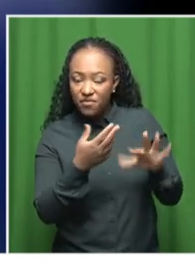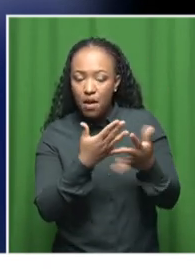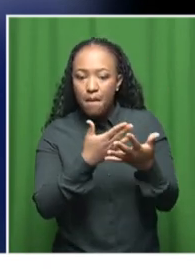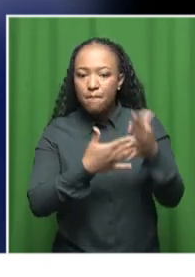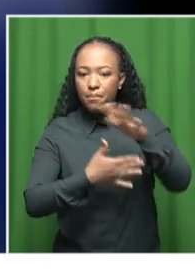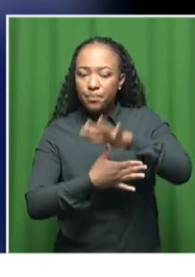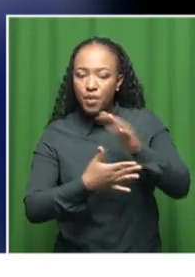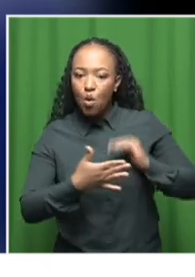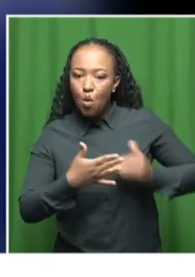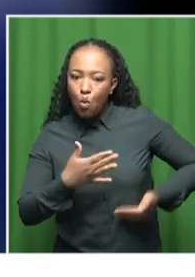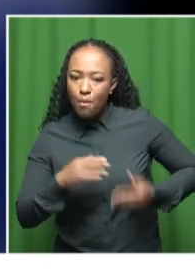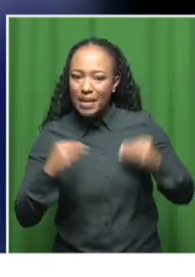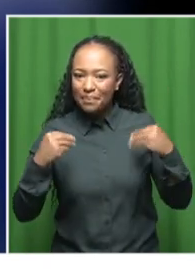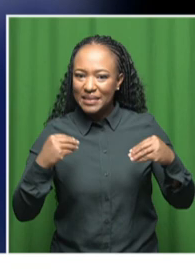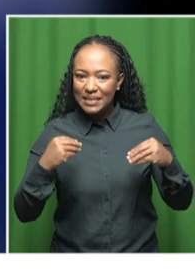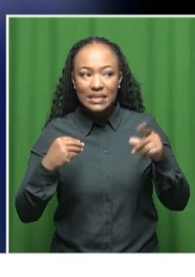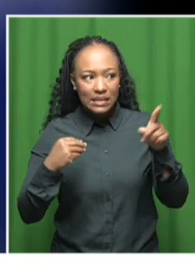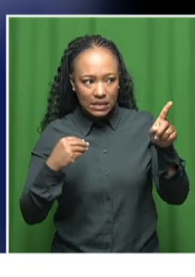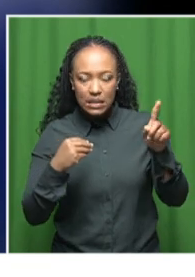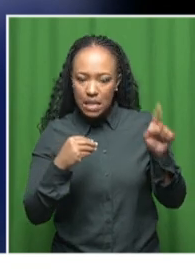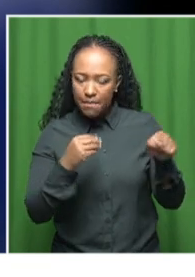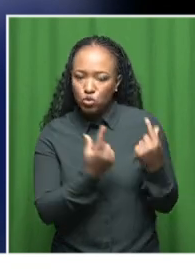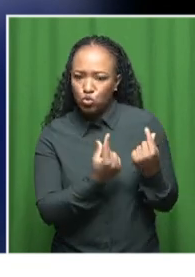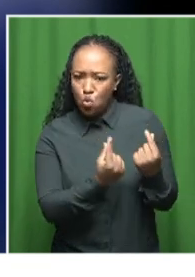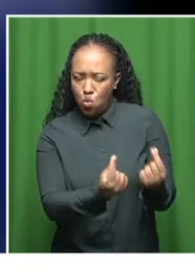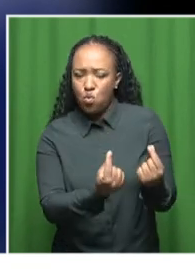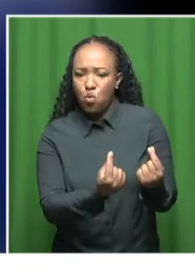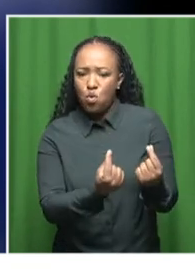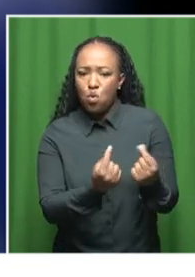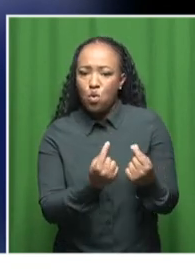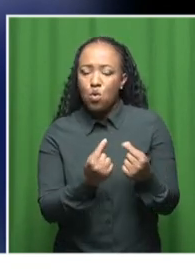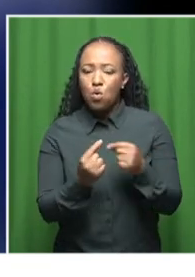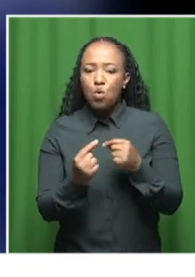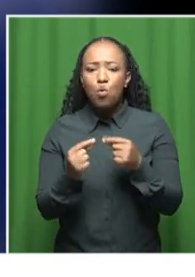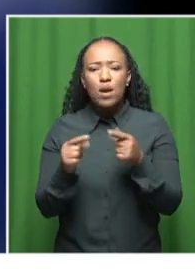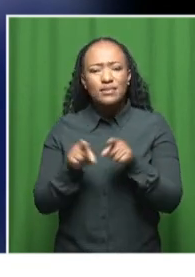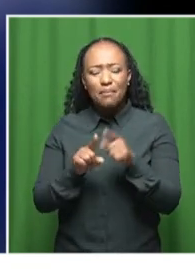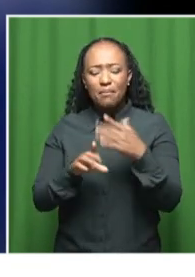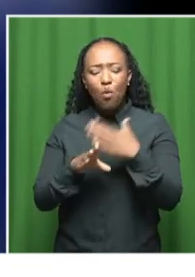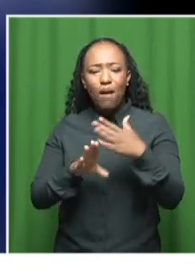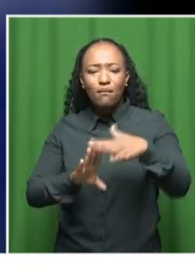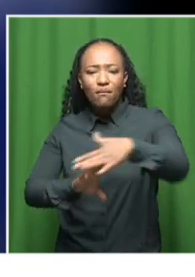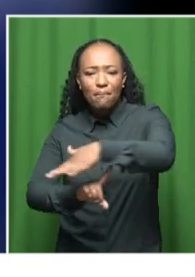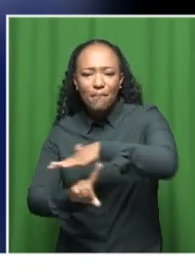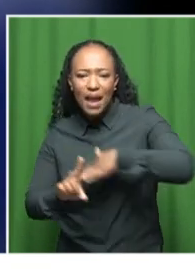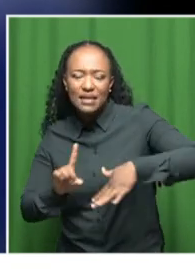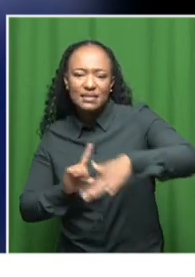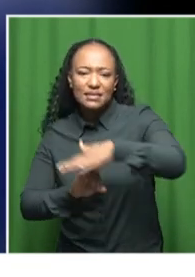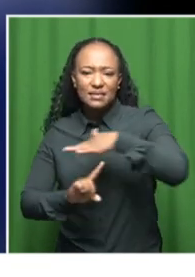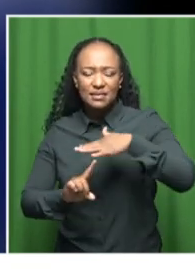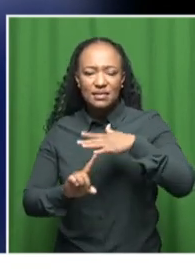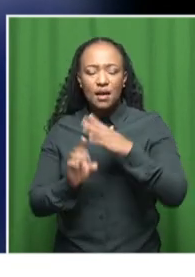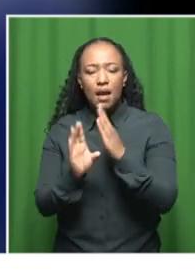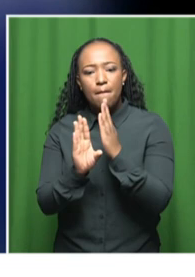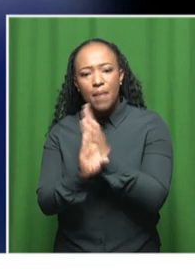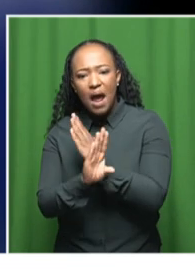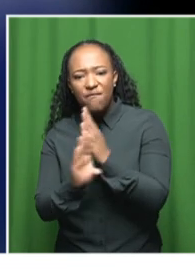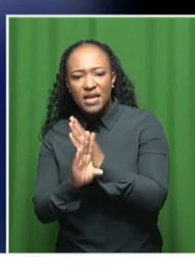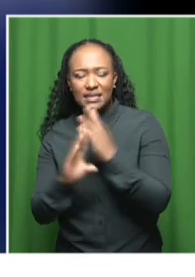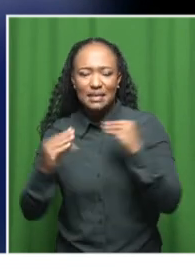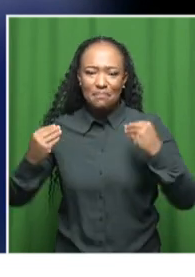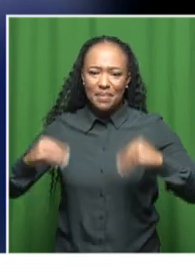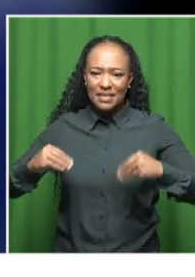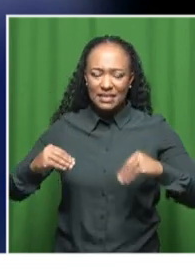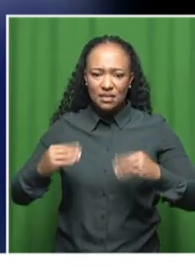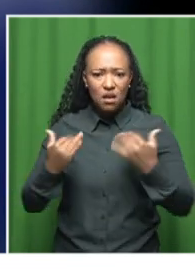women businesses. But also within the workspace, you know, we know that even the private sector is coming